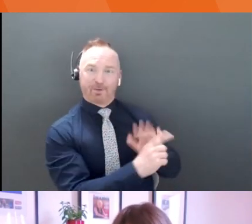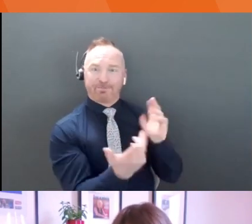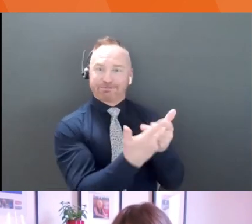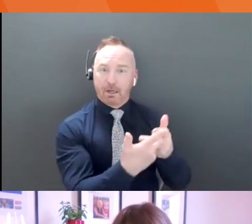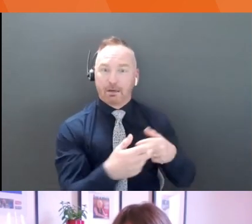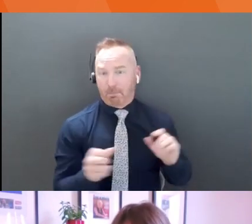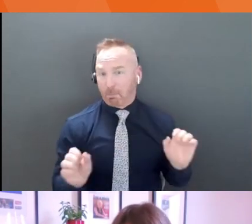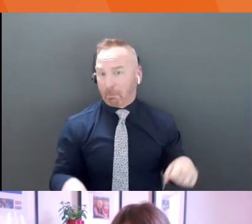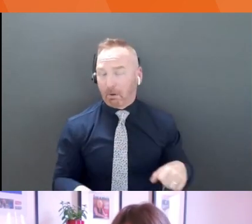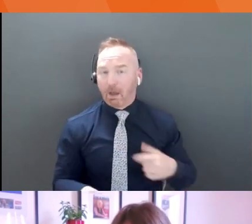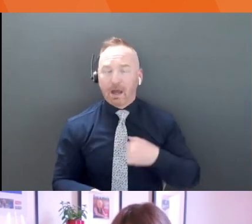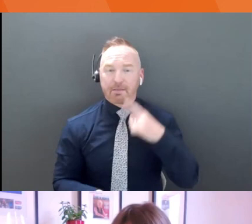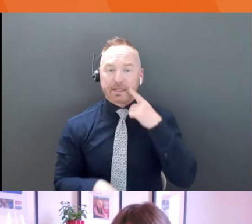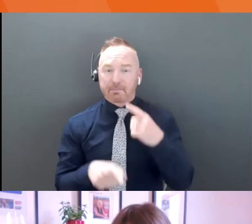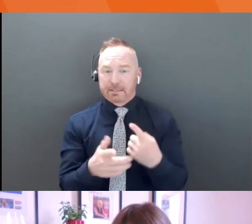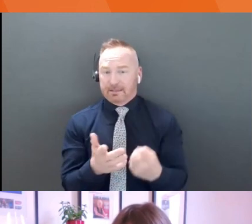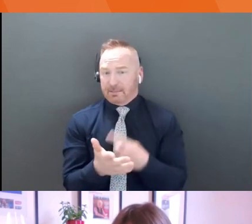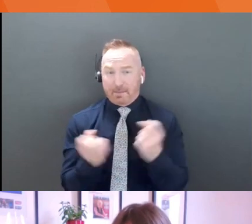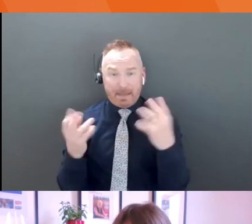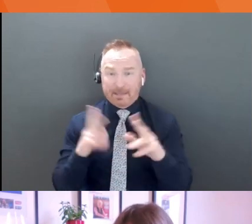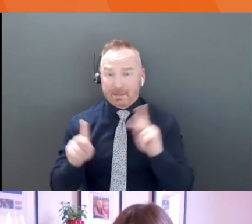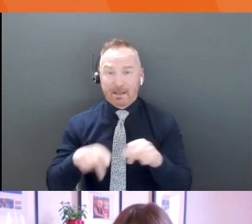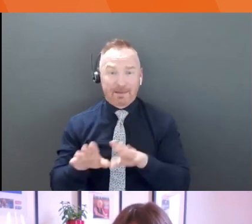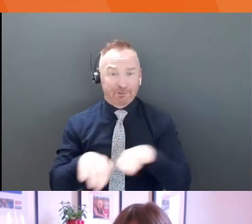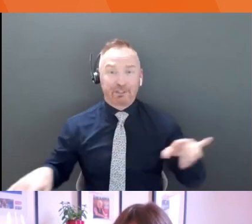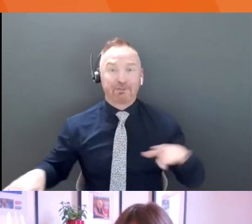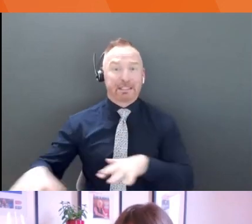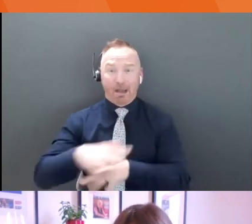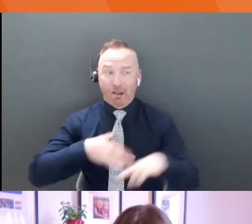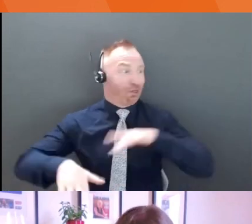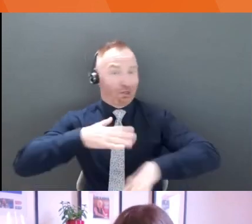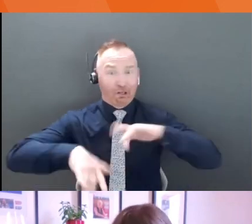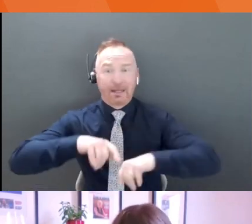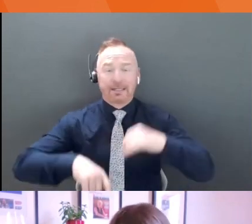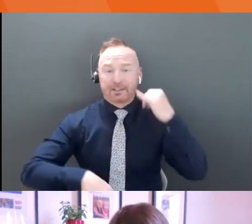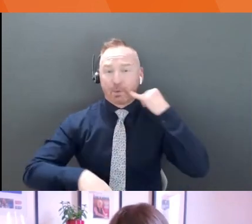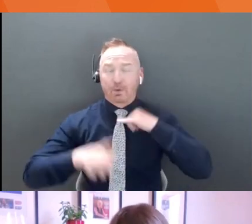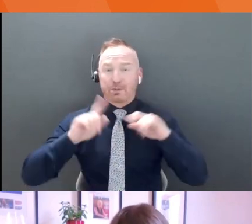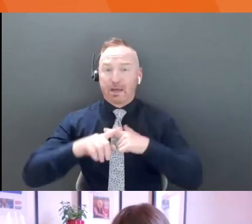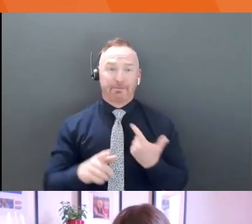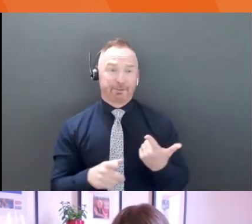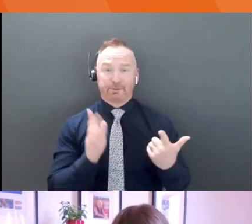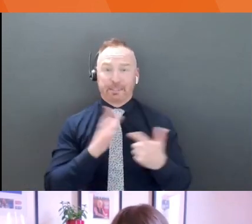same time, I do understand many of us have children running around and if you need to throw up a blocker, that's fine.